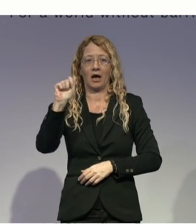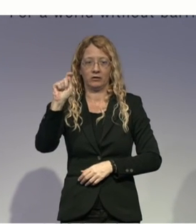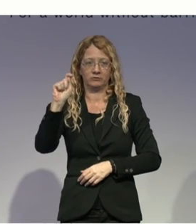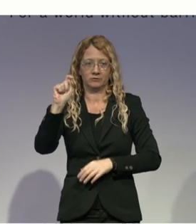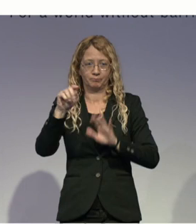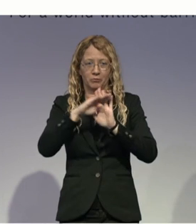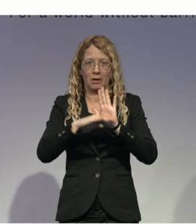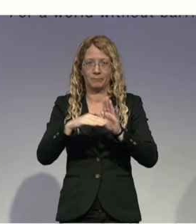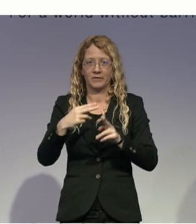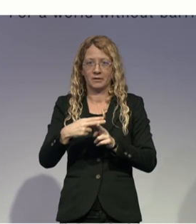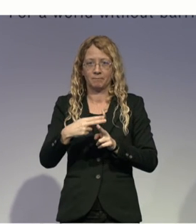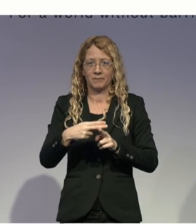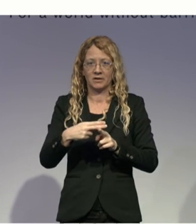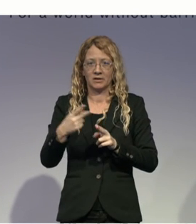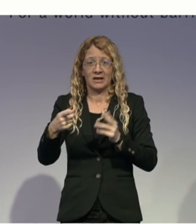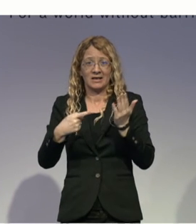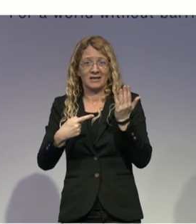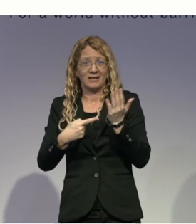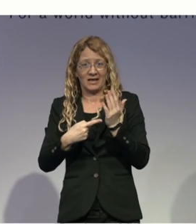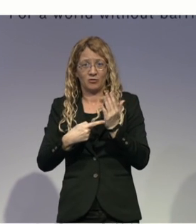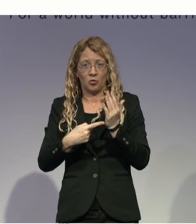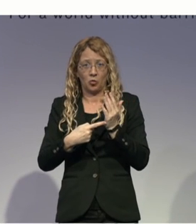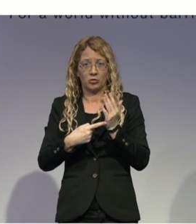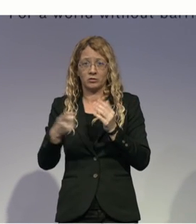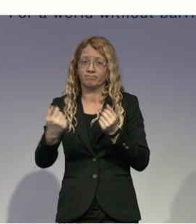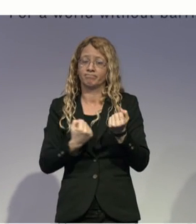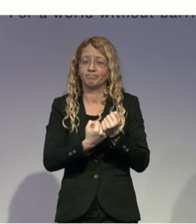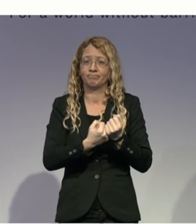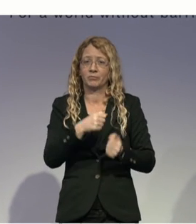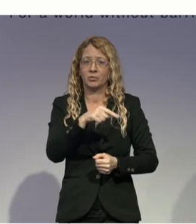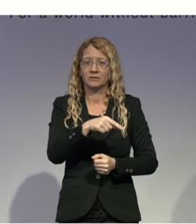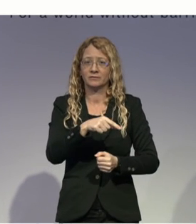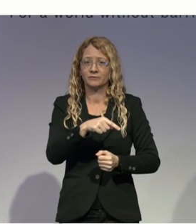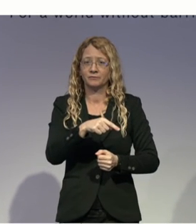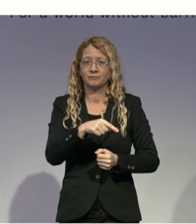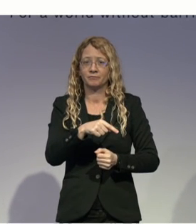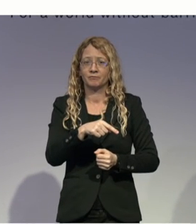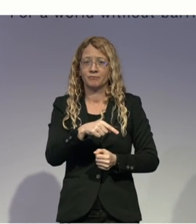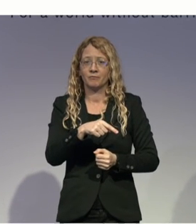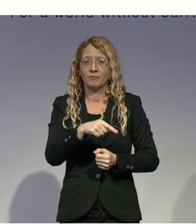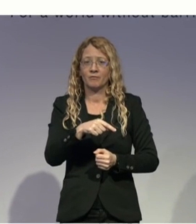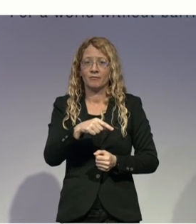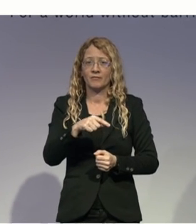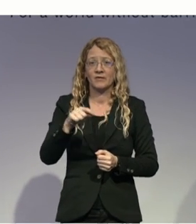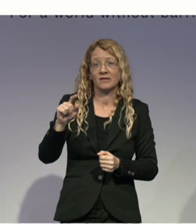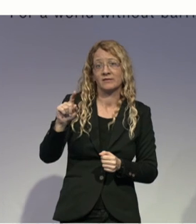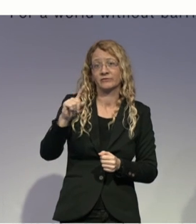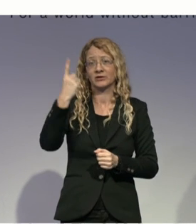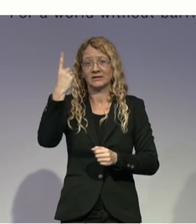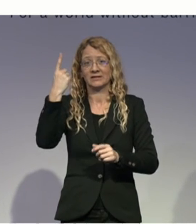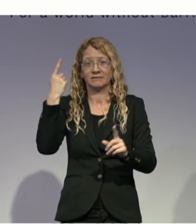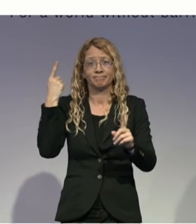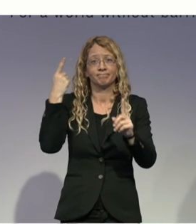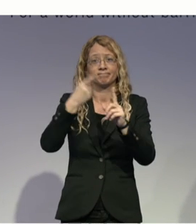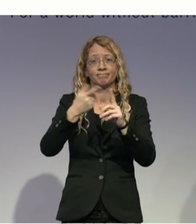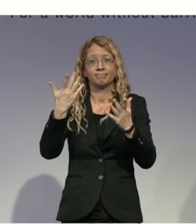stands on its own without the support. That is early detection of hearing, of deafness, research